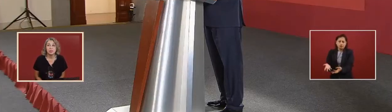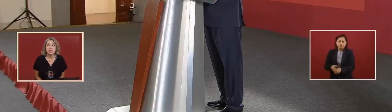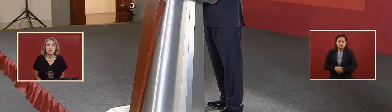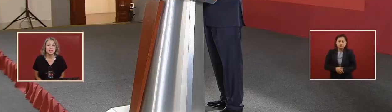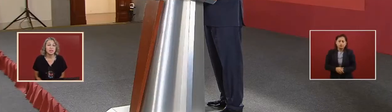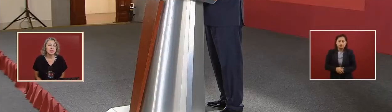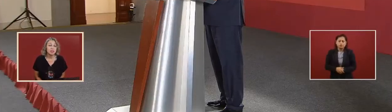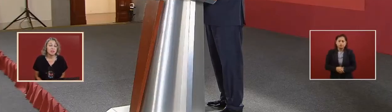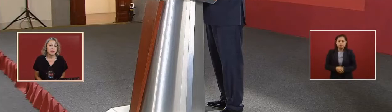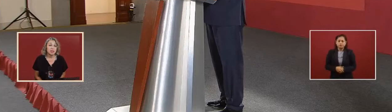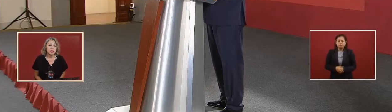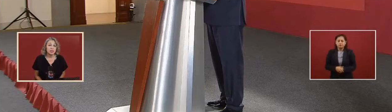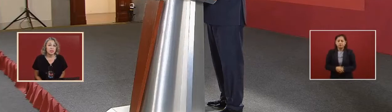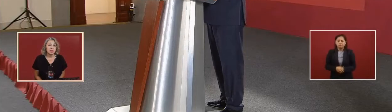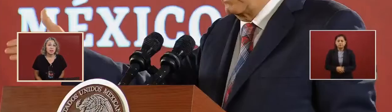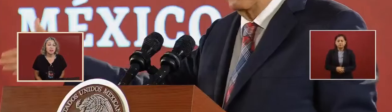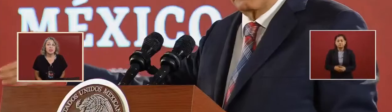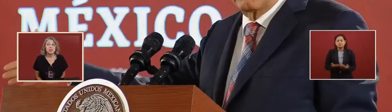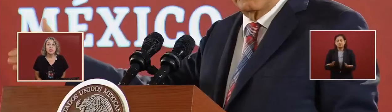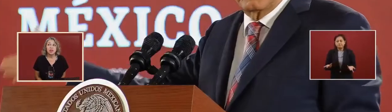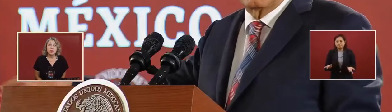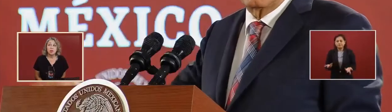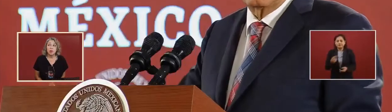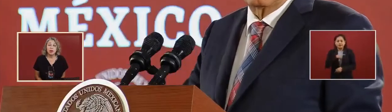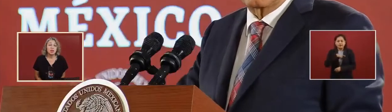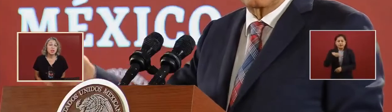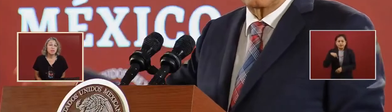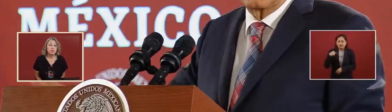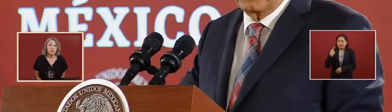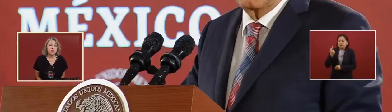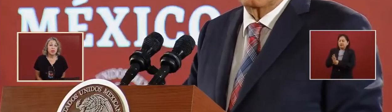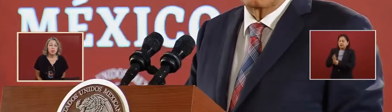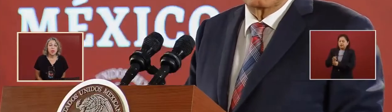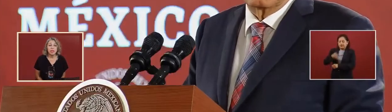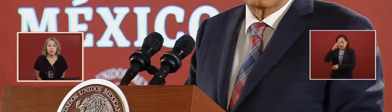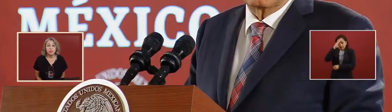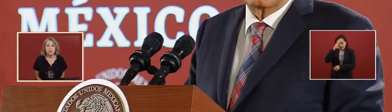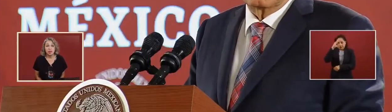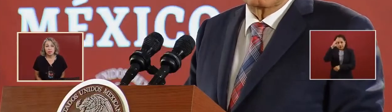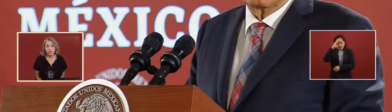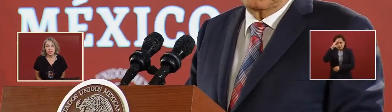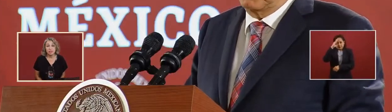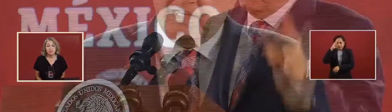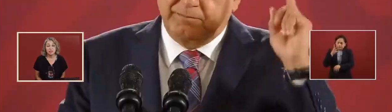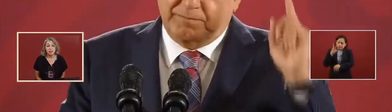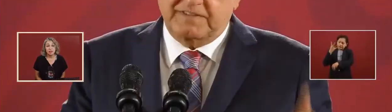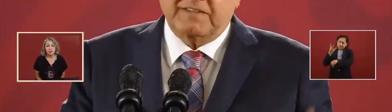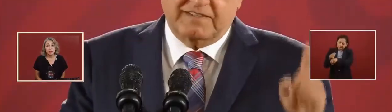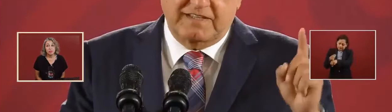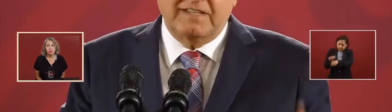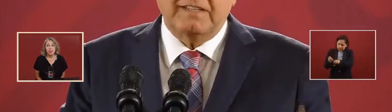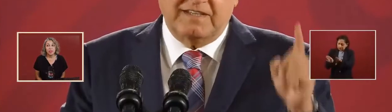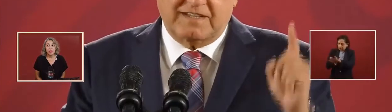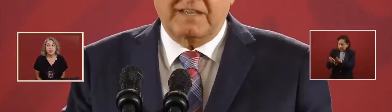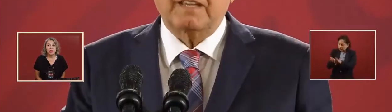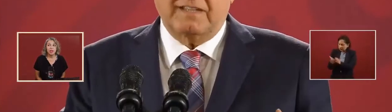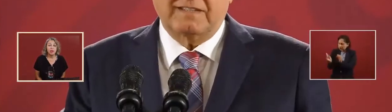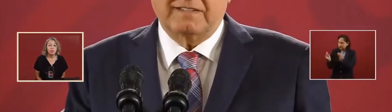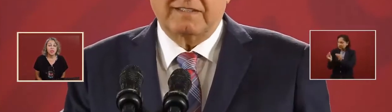So now we are looking for a way to resolve it. But there the company has to